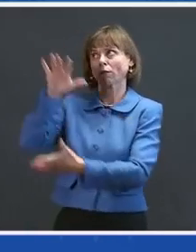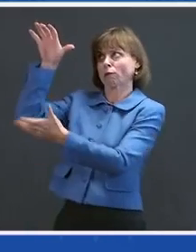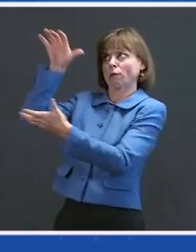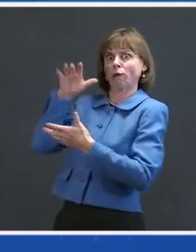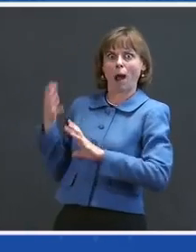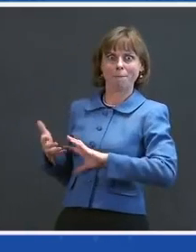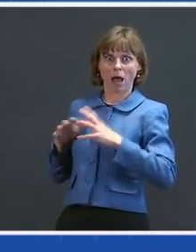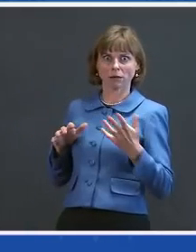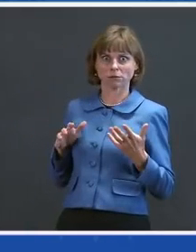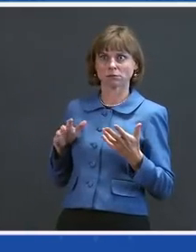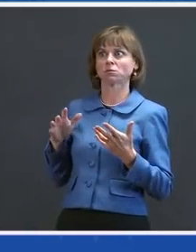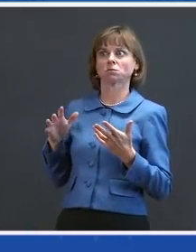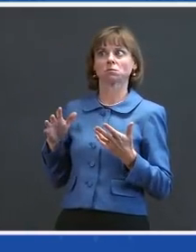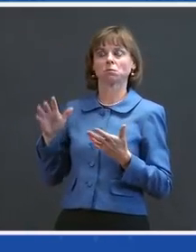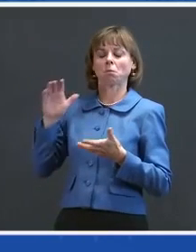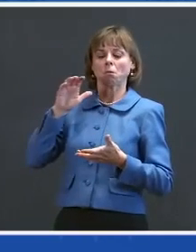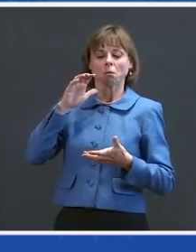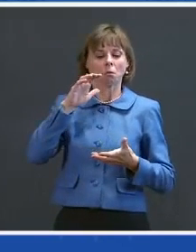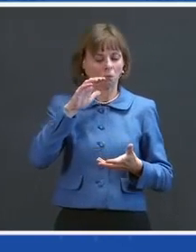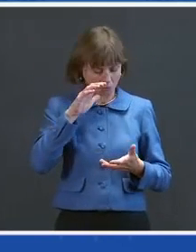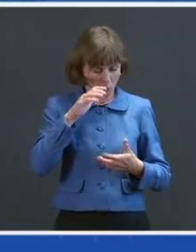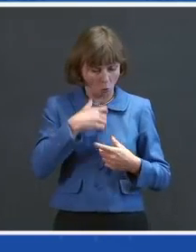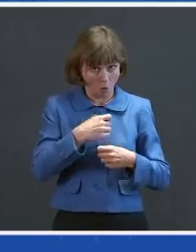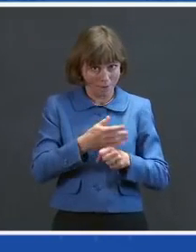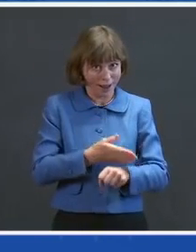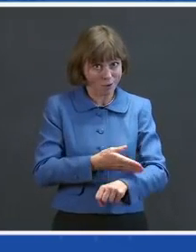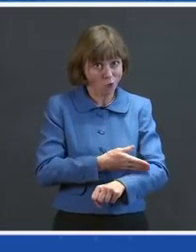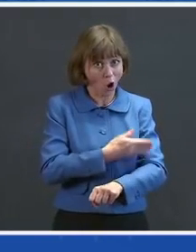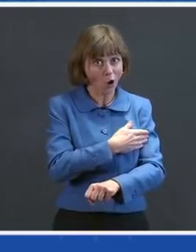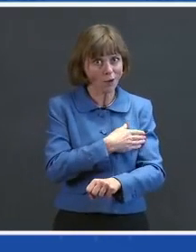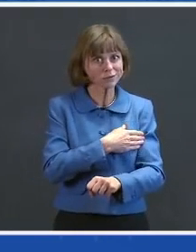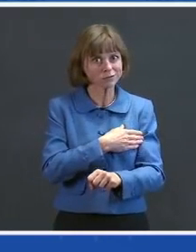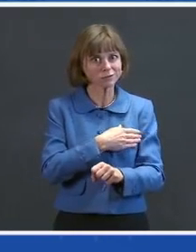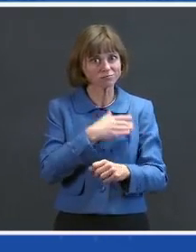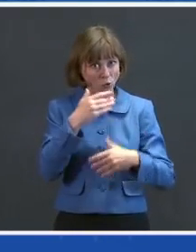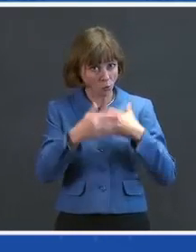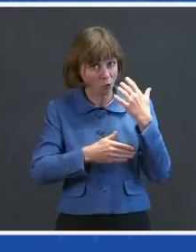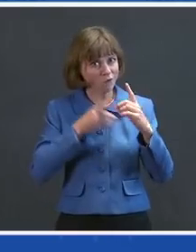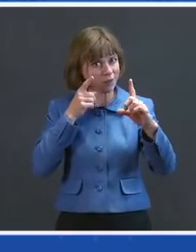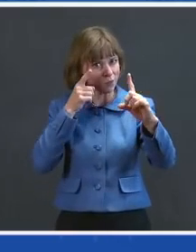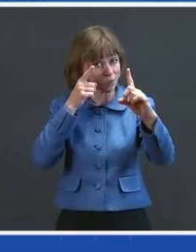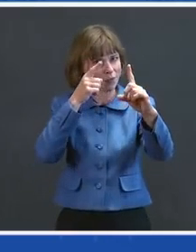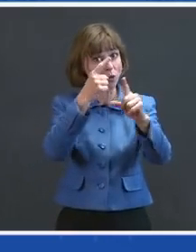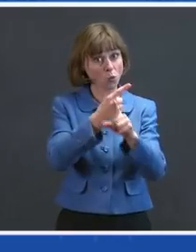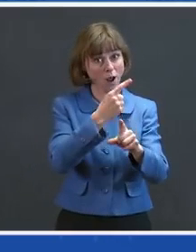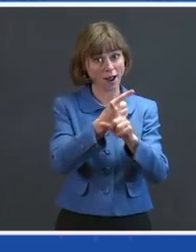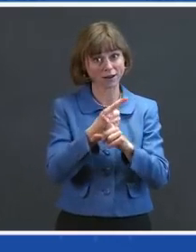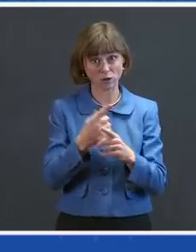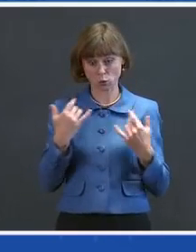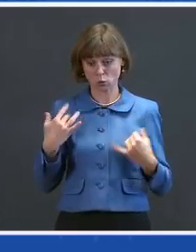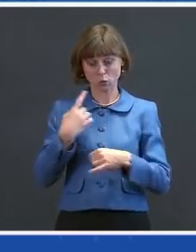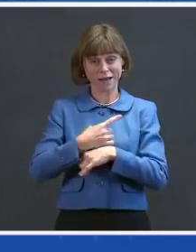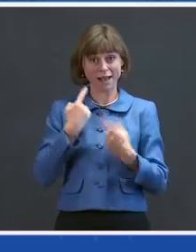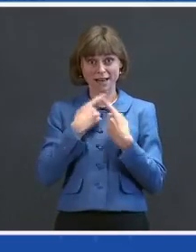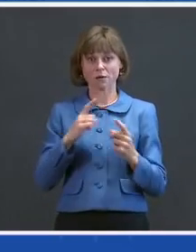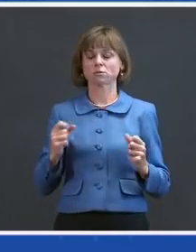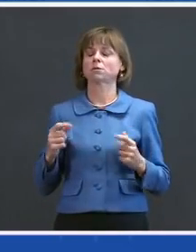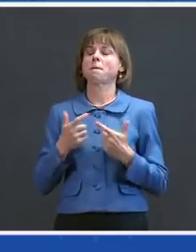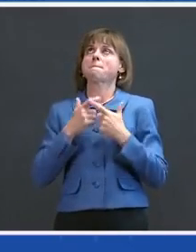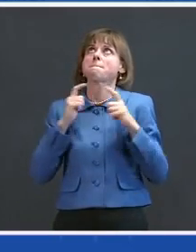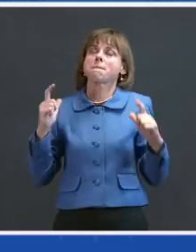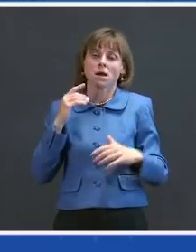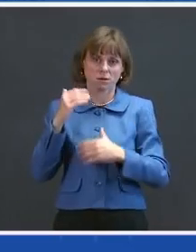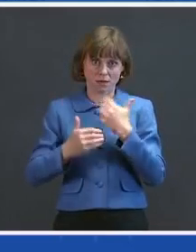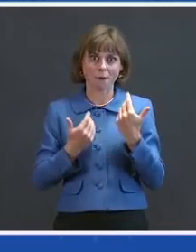We're moving in the right direction. And today's announcements are a huge step in our effort to beat this pandemic.